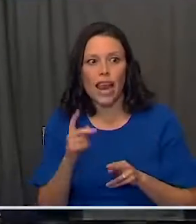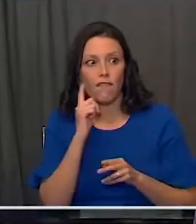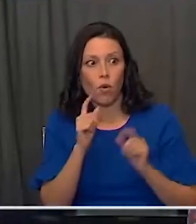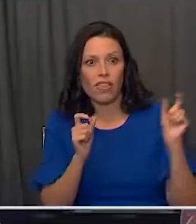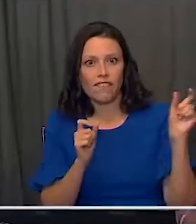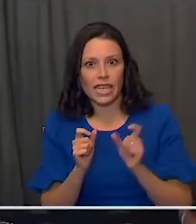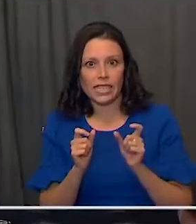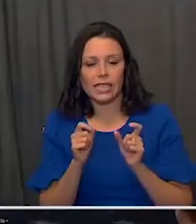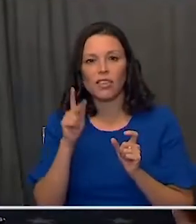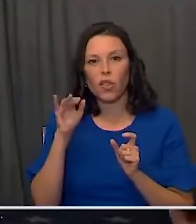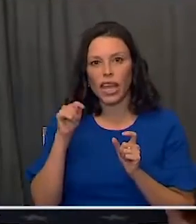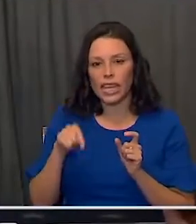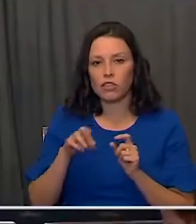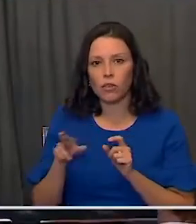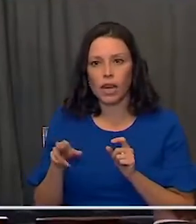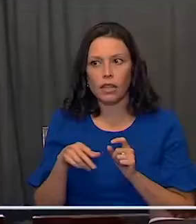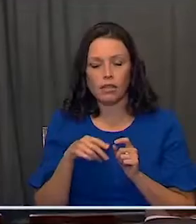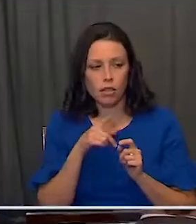Different.